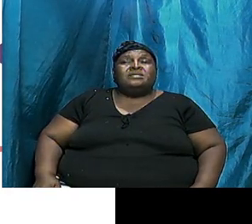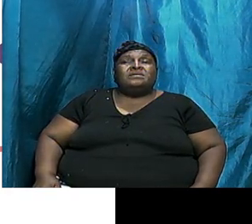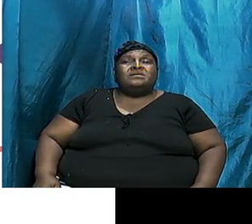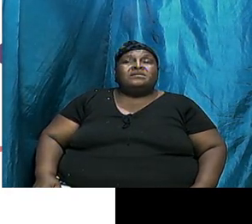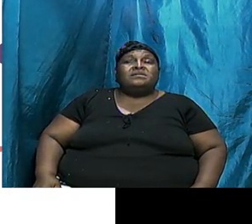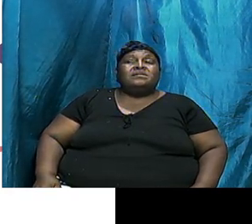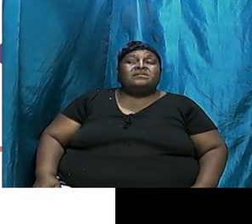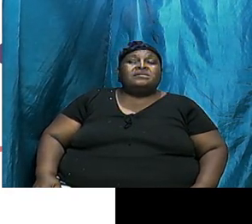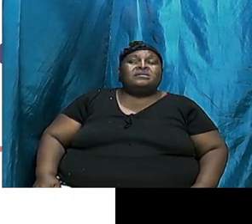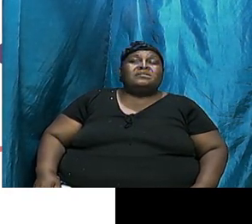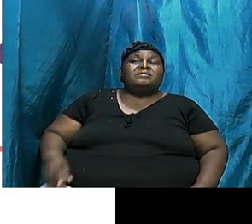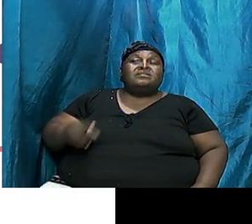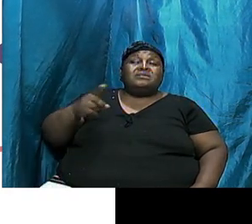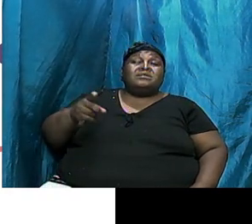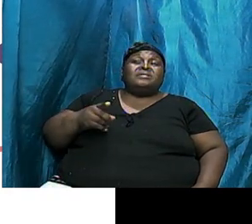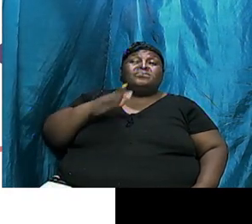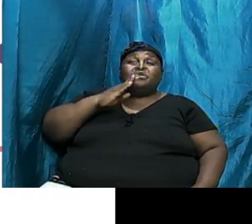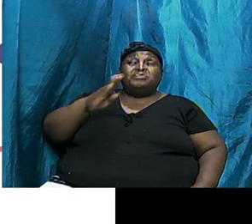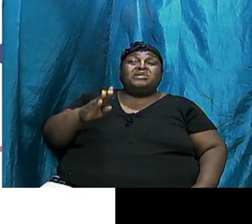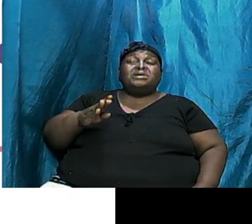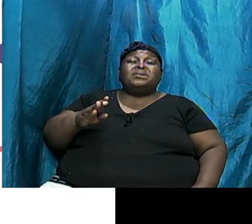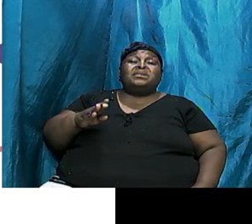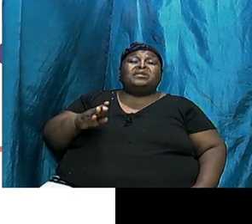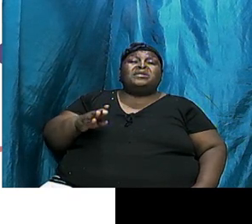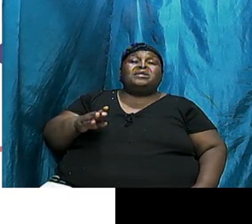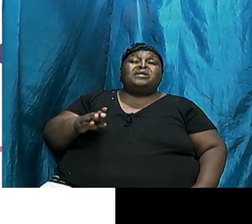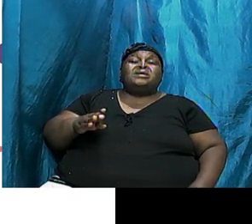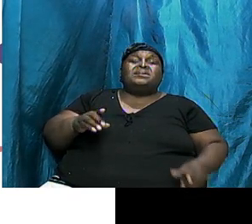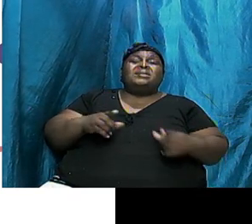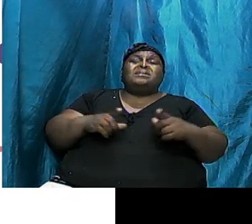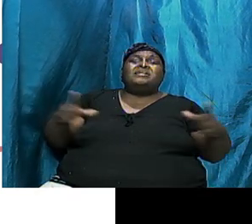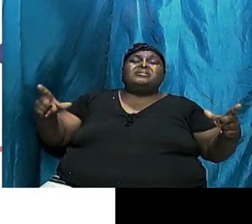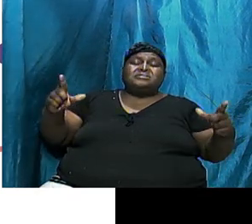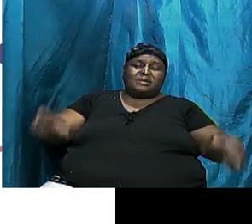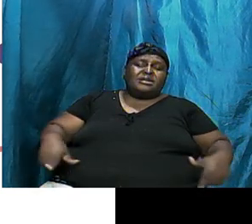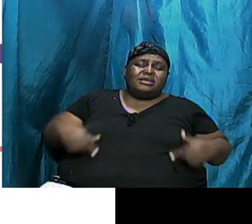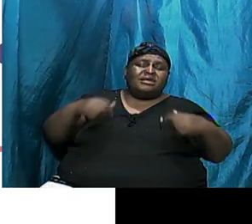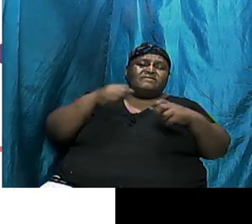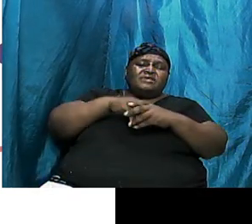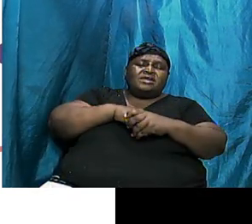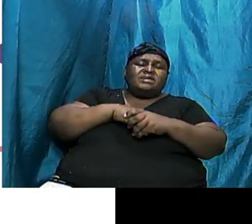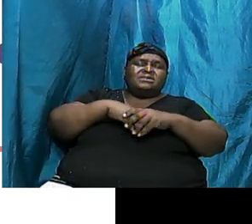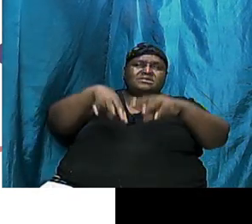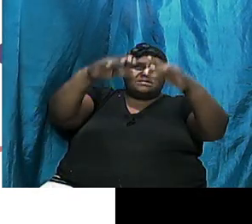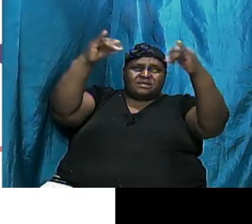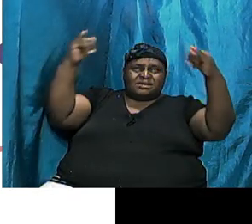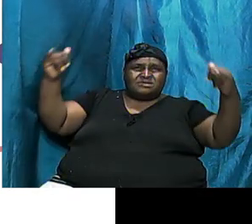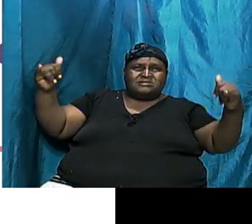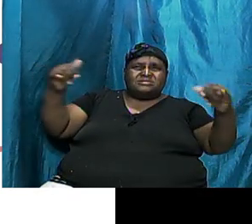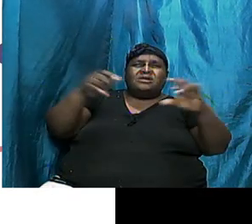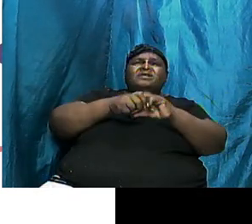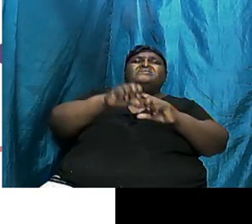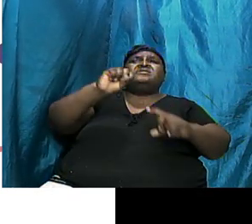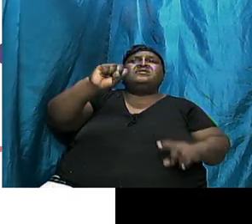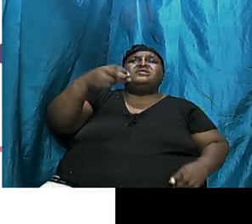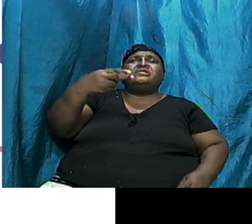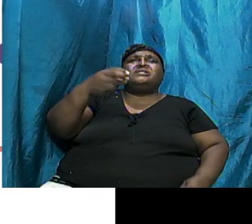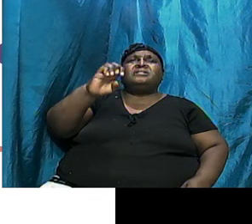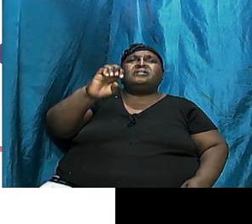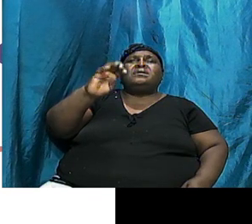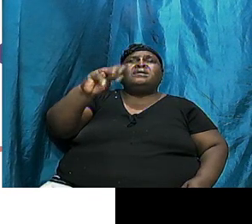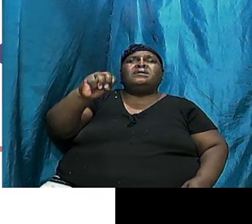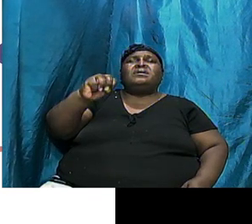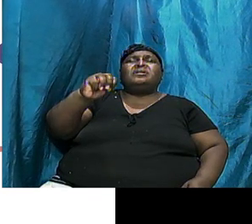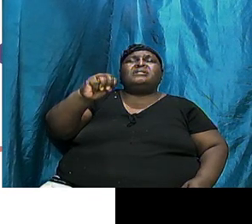Be Enlarged And Dwell In The Tense Of Shem And Who Are These